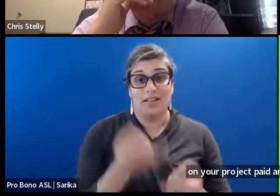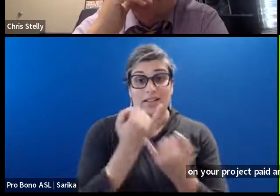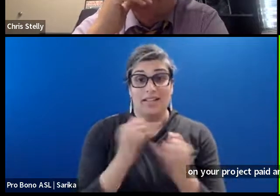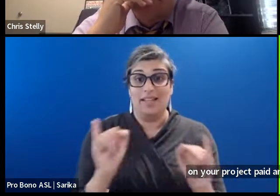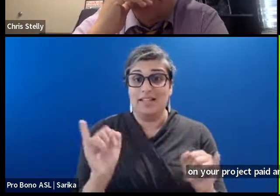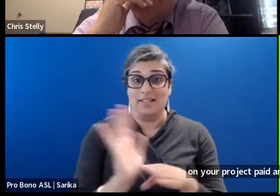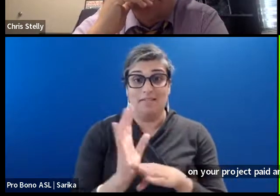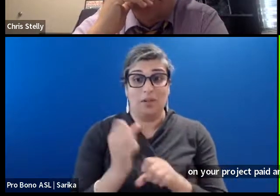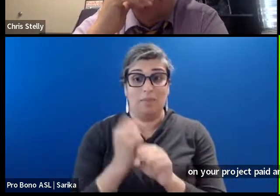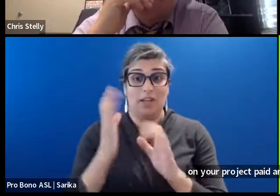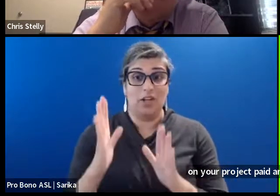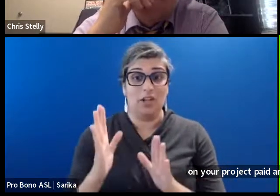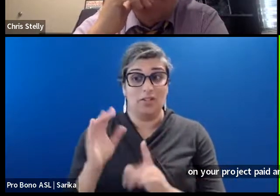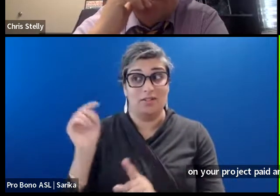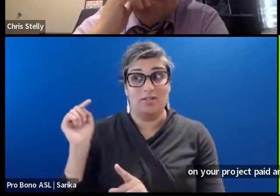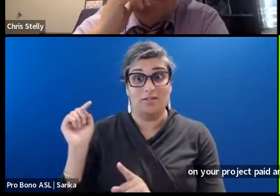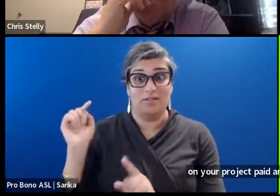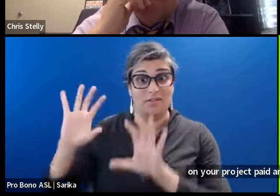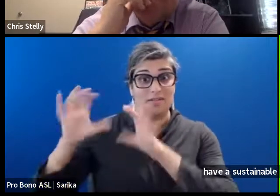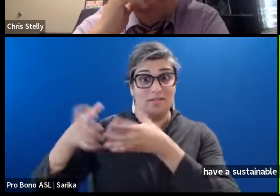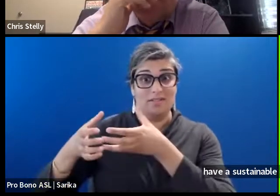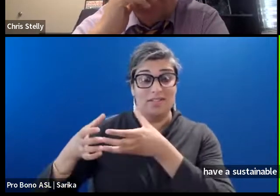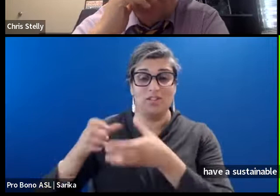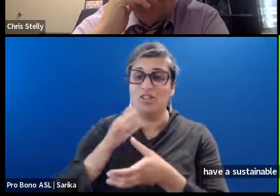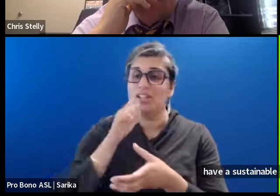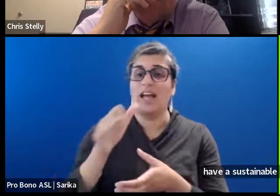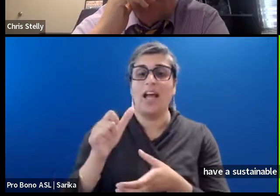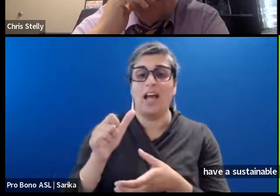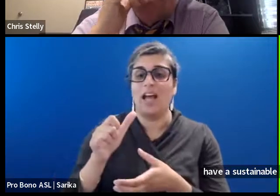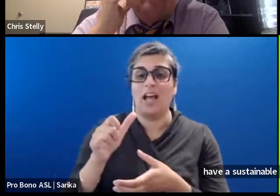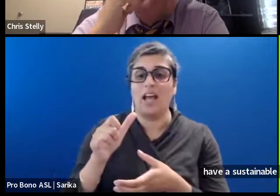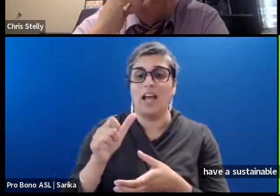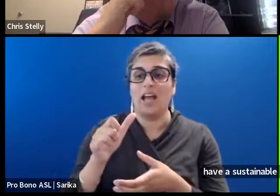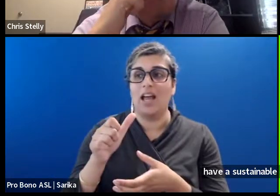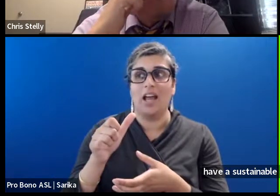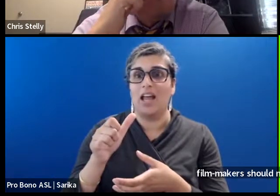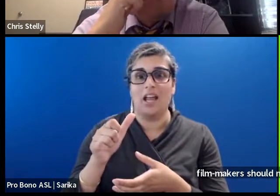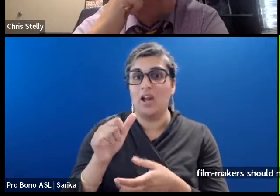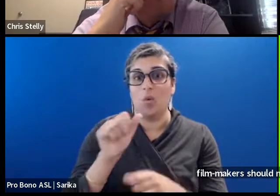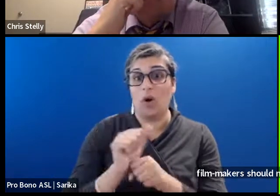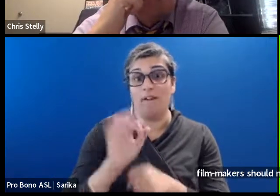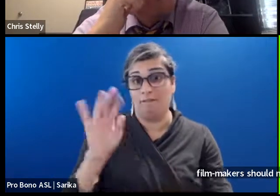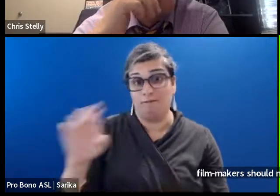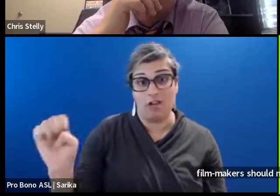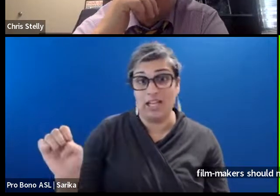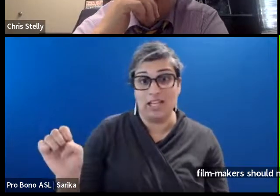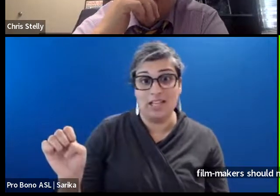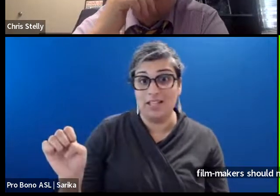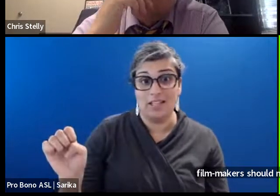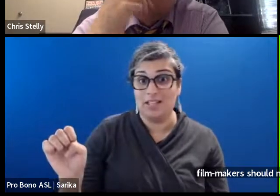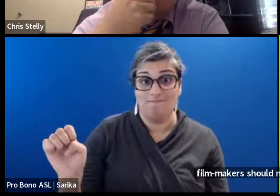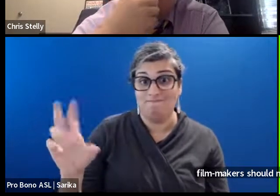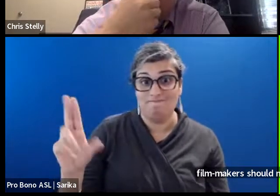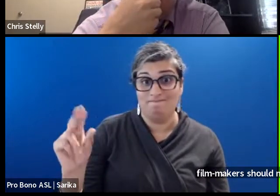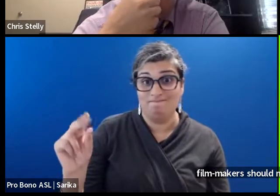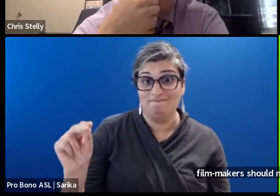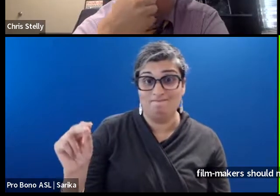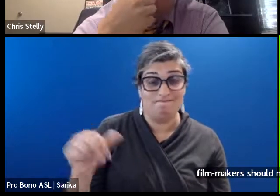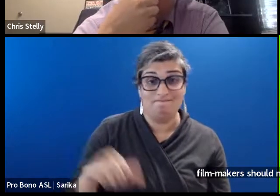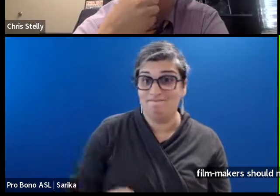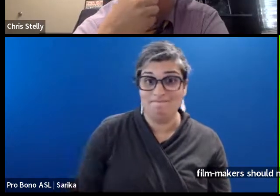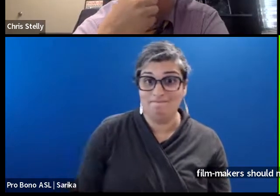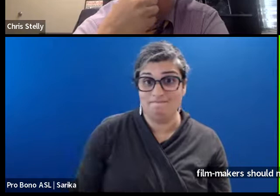should not have to be in the business of working for free. And it should not be the purview